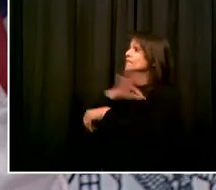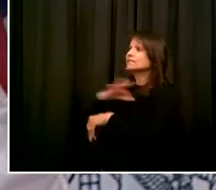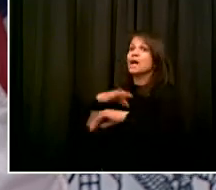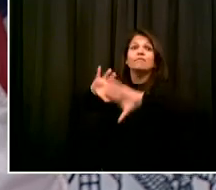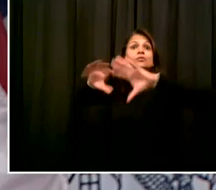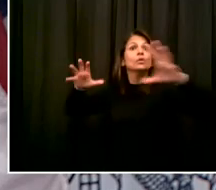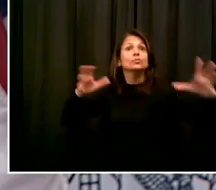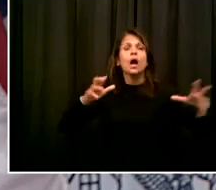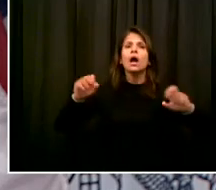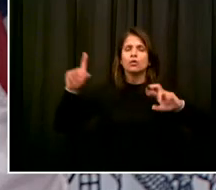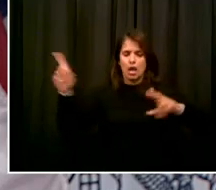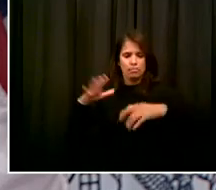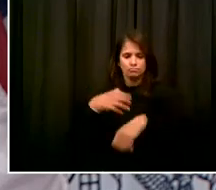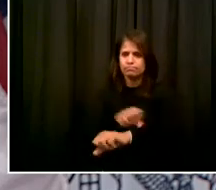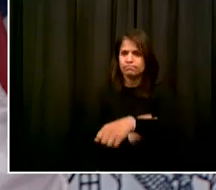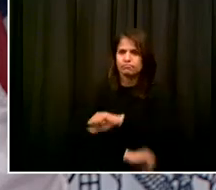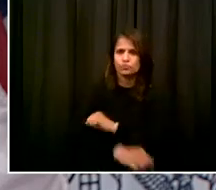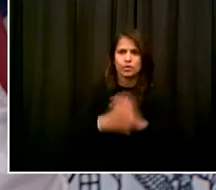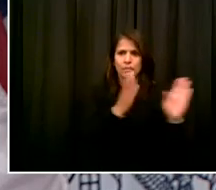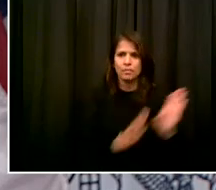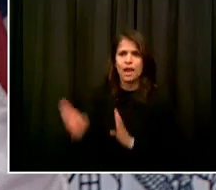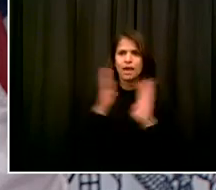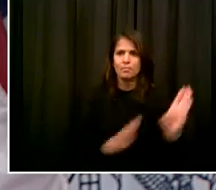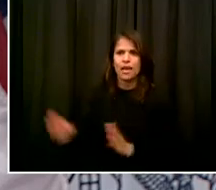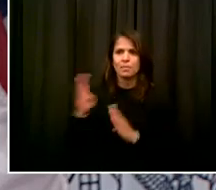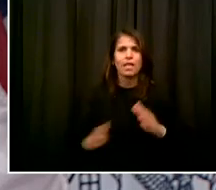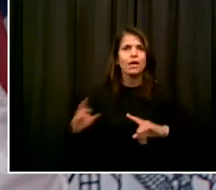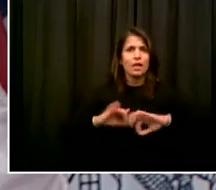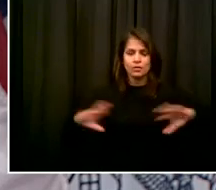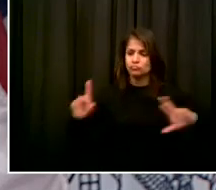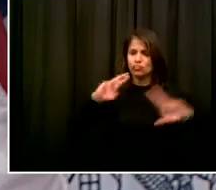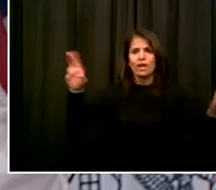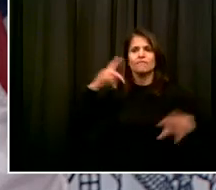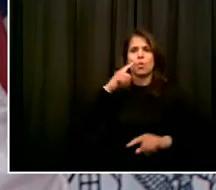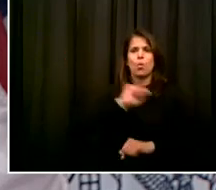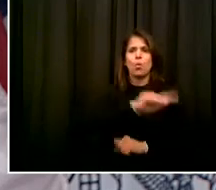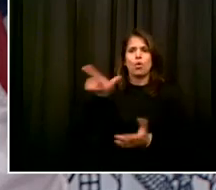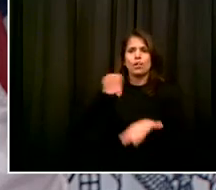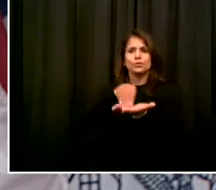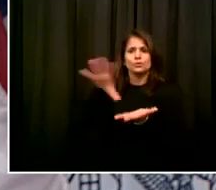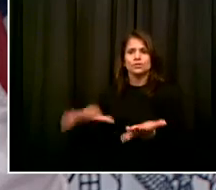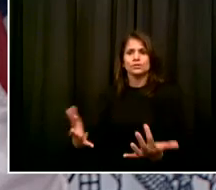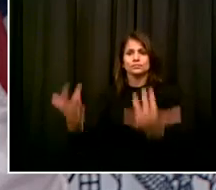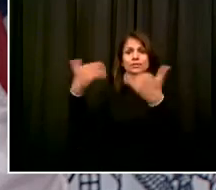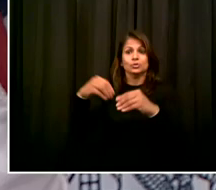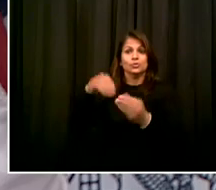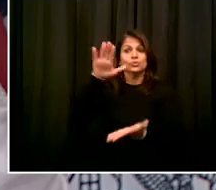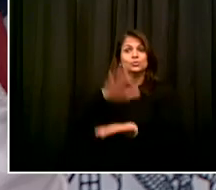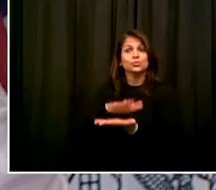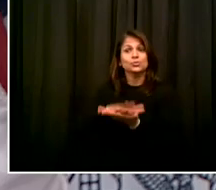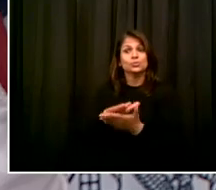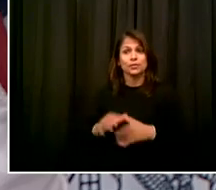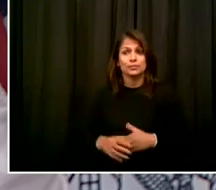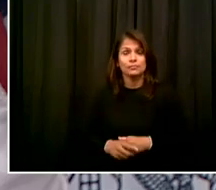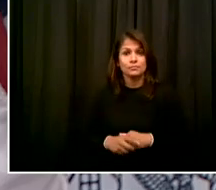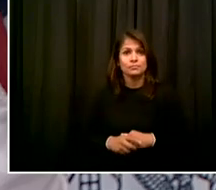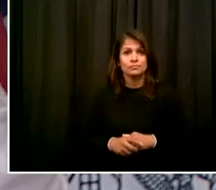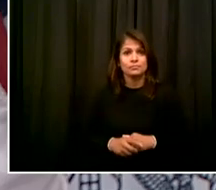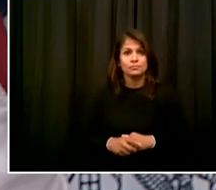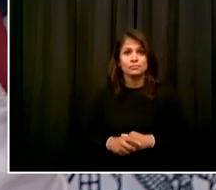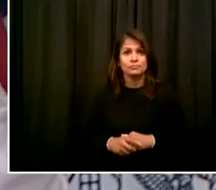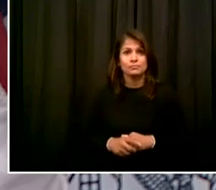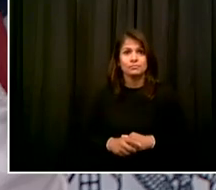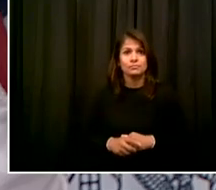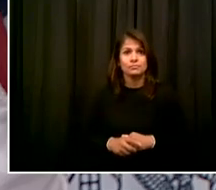job getting ready in every sense, and he knows the power of addressing kids' emotional needs and thinking about the mental